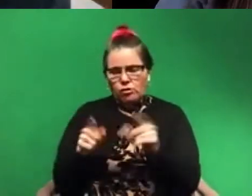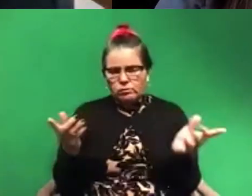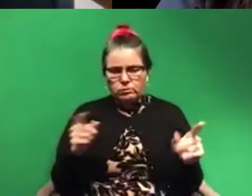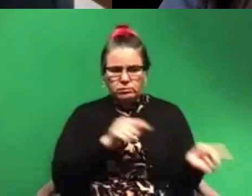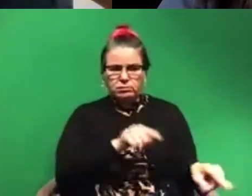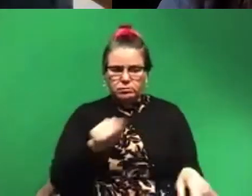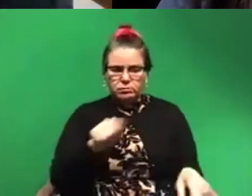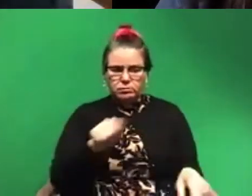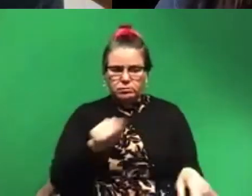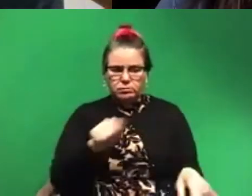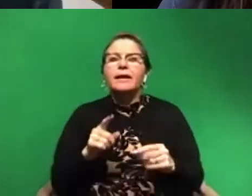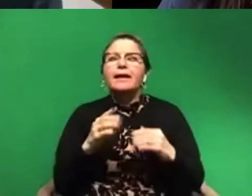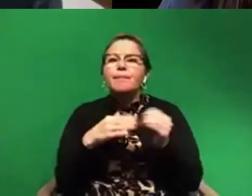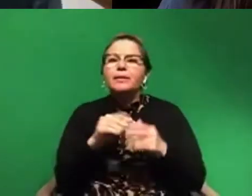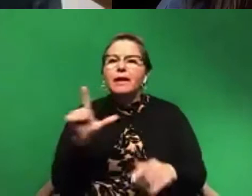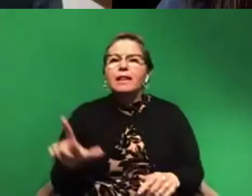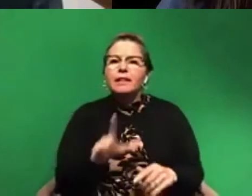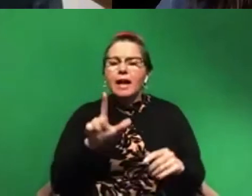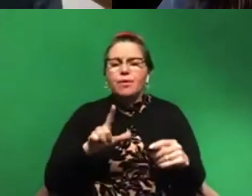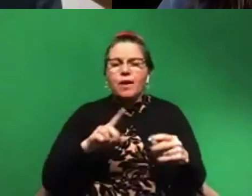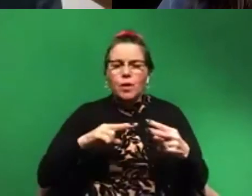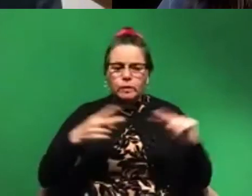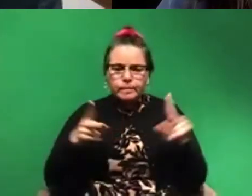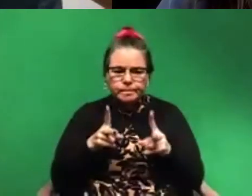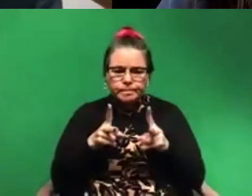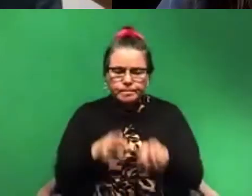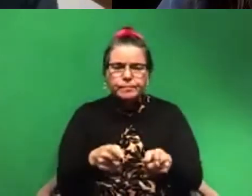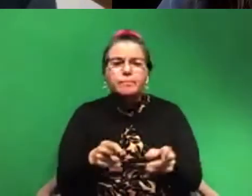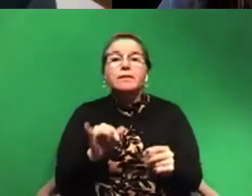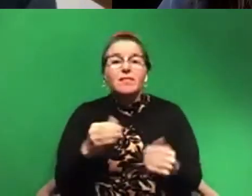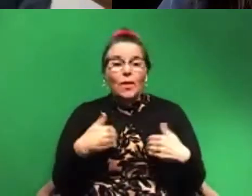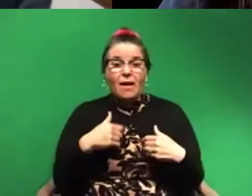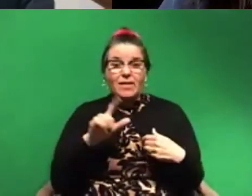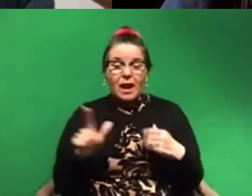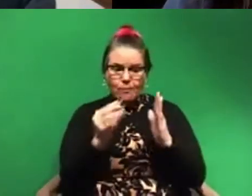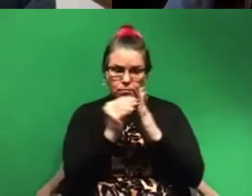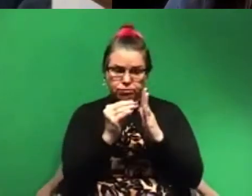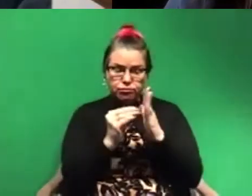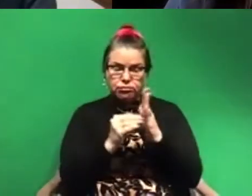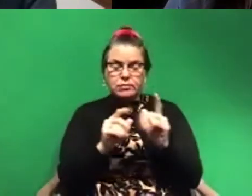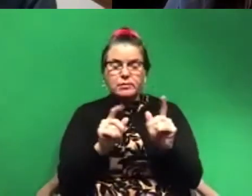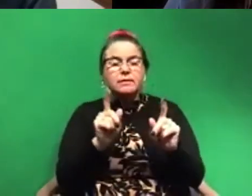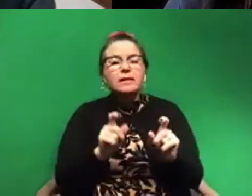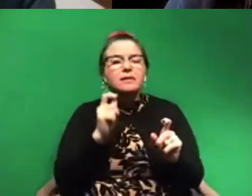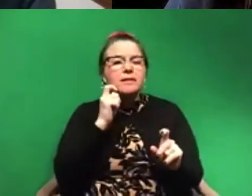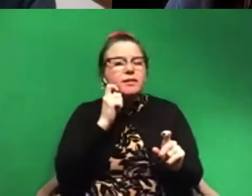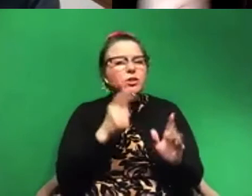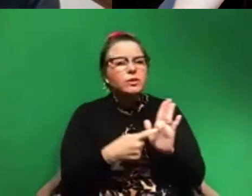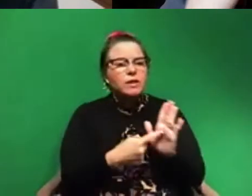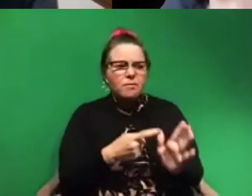of those little sequences. And if you have that library, if you take a tissue sample of an unknown organism,